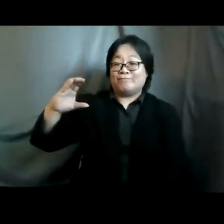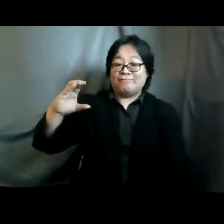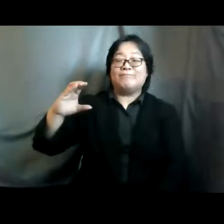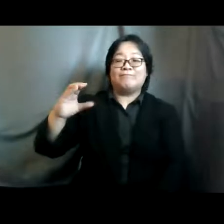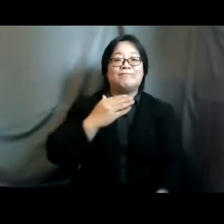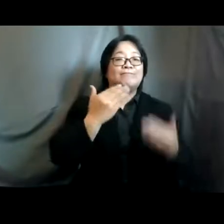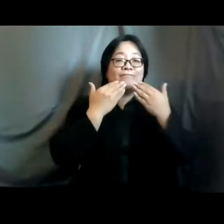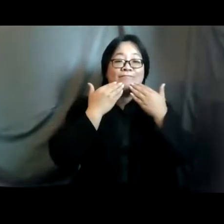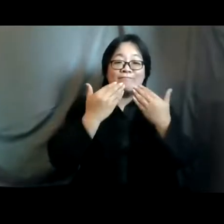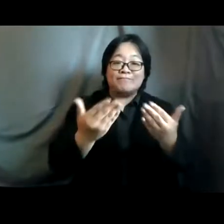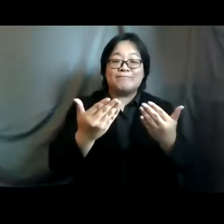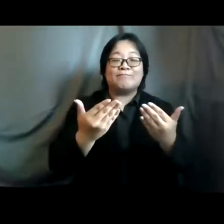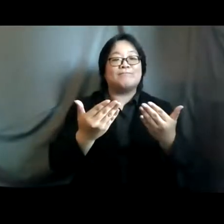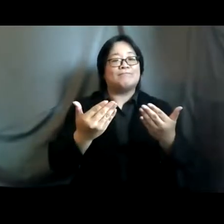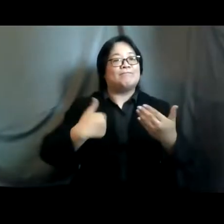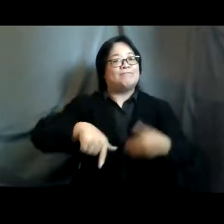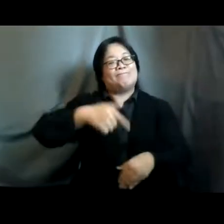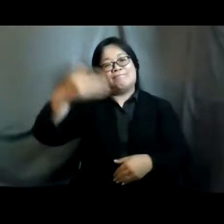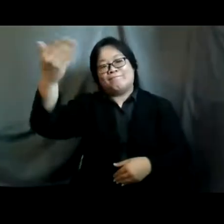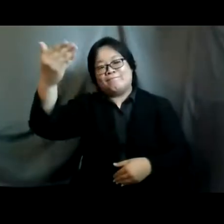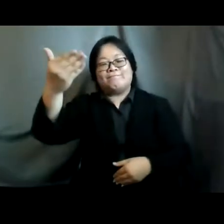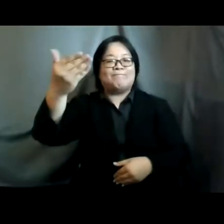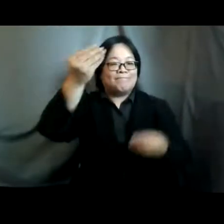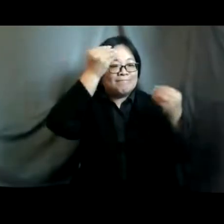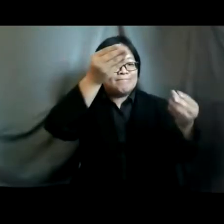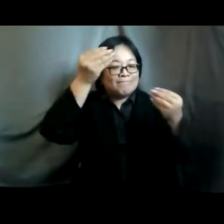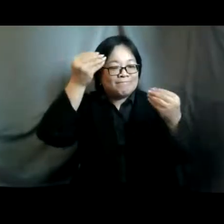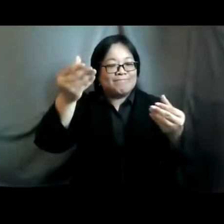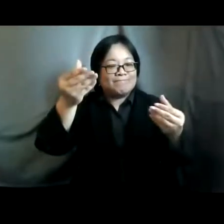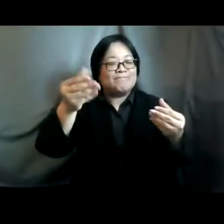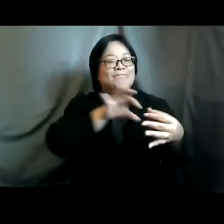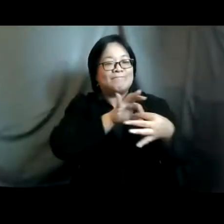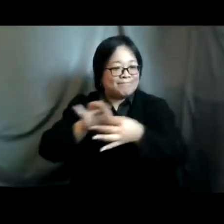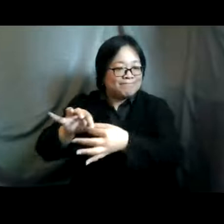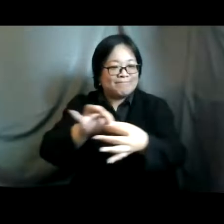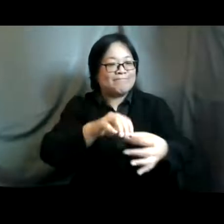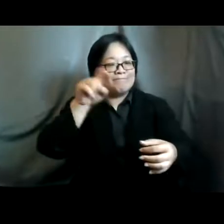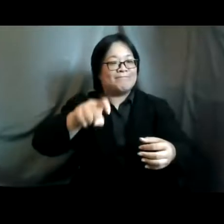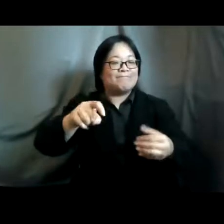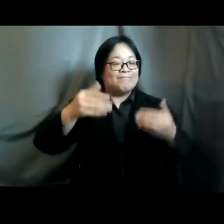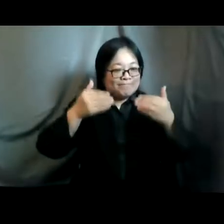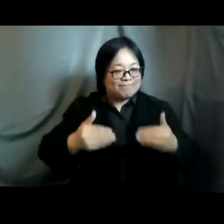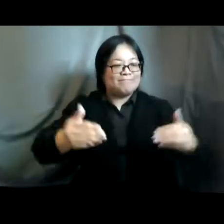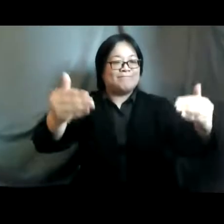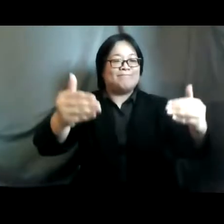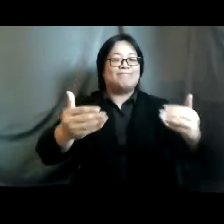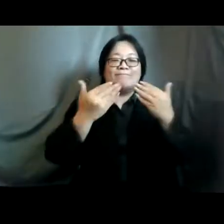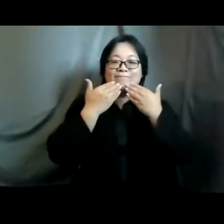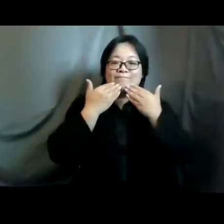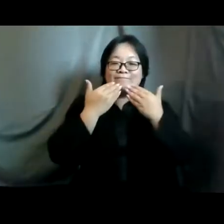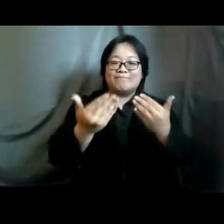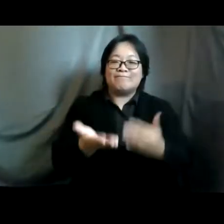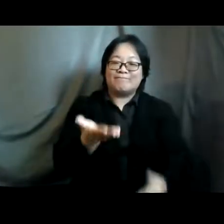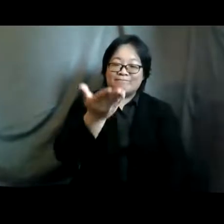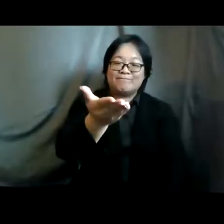you for giving us the opportunity today to speak and let's work together to make this a reality thank you and back to you